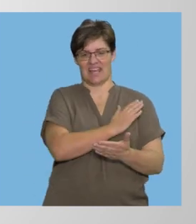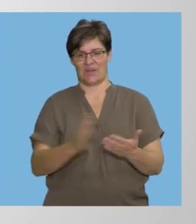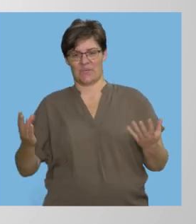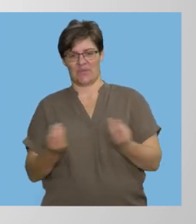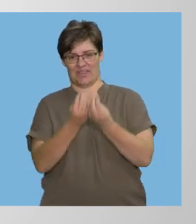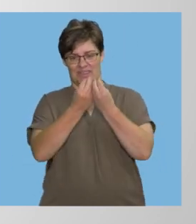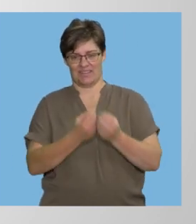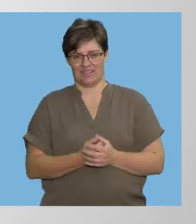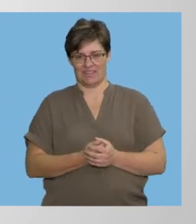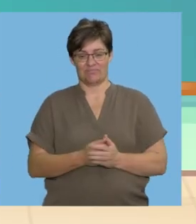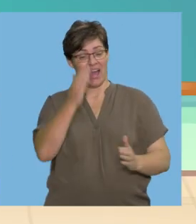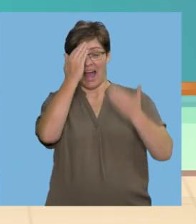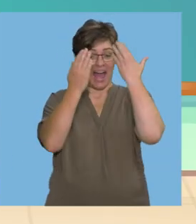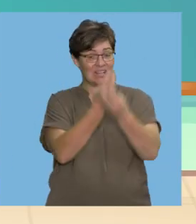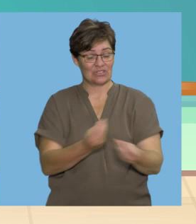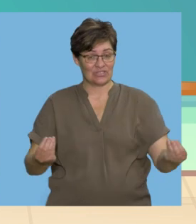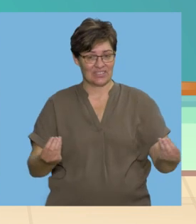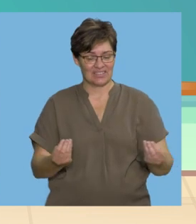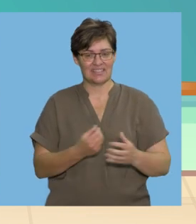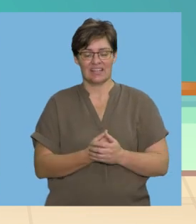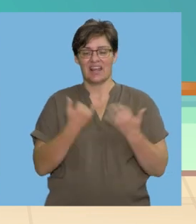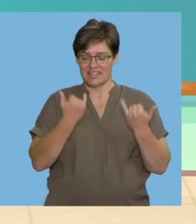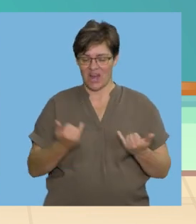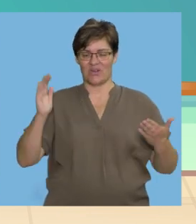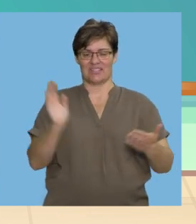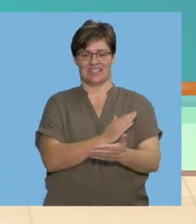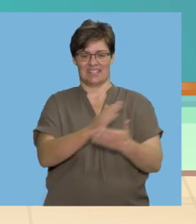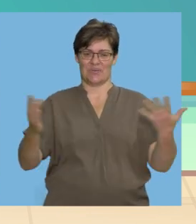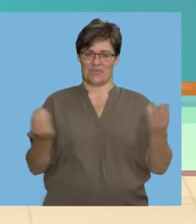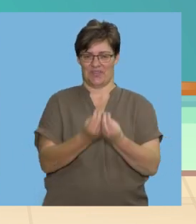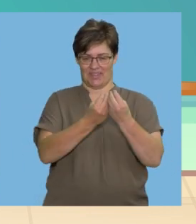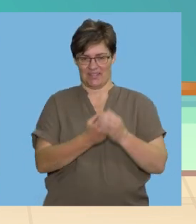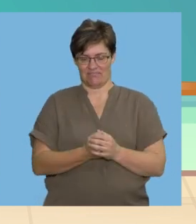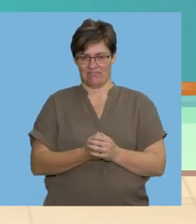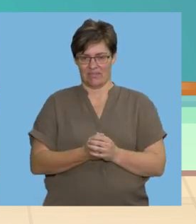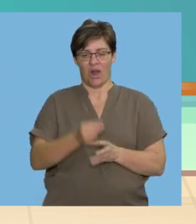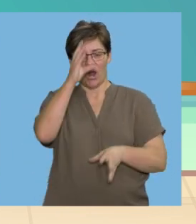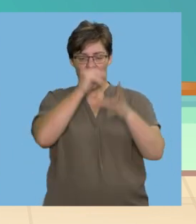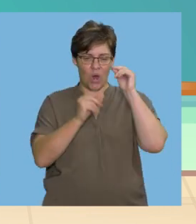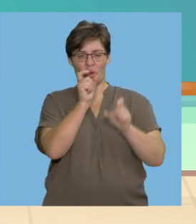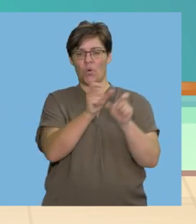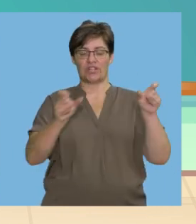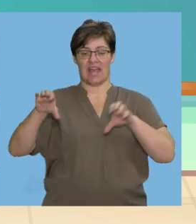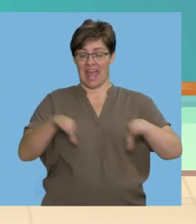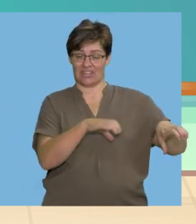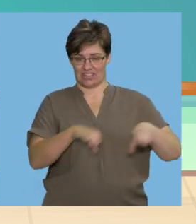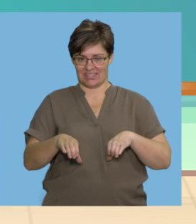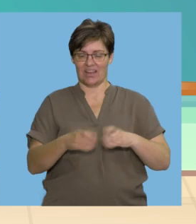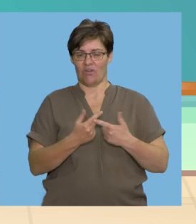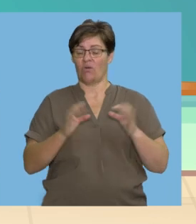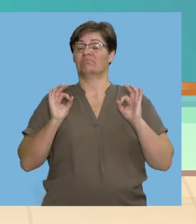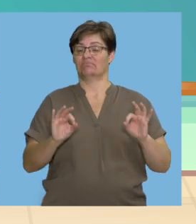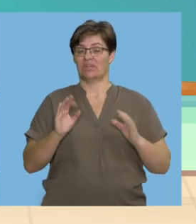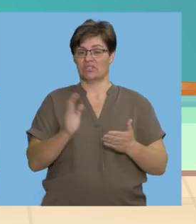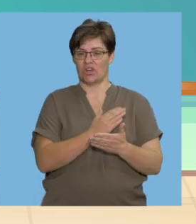Sing Along Hello children, it's time to sing along. Let's learn some new words and actions